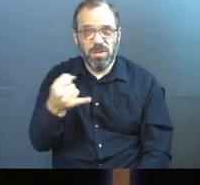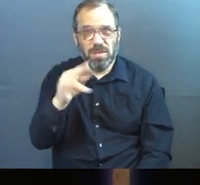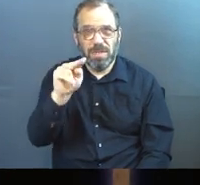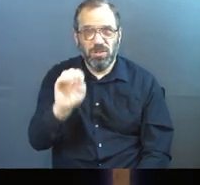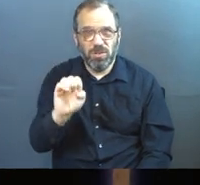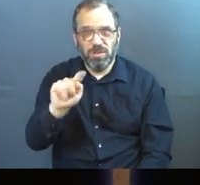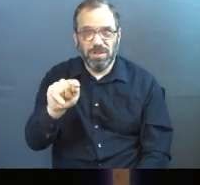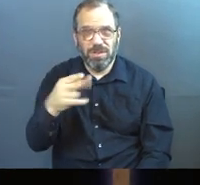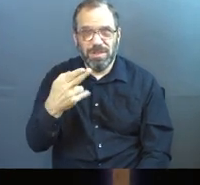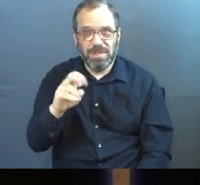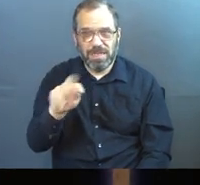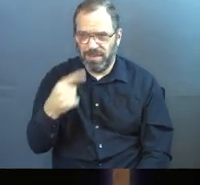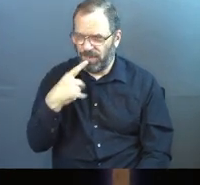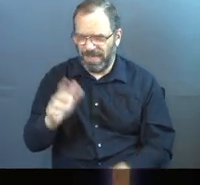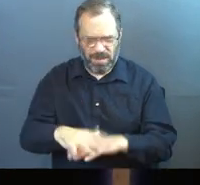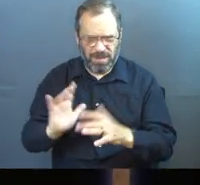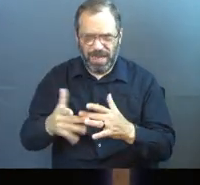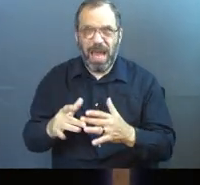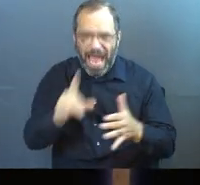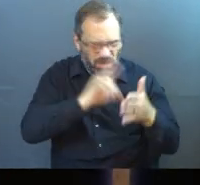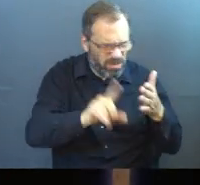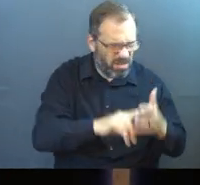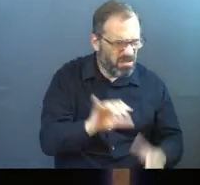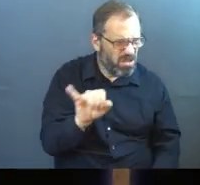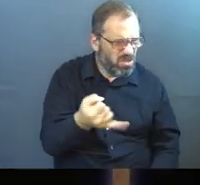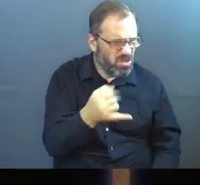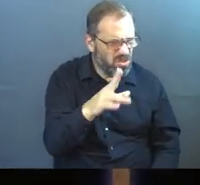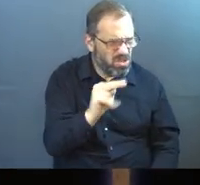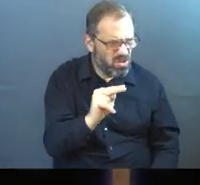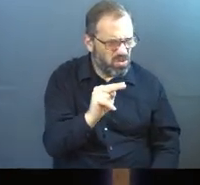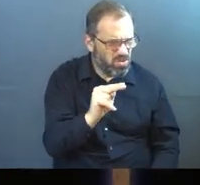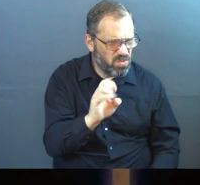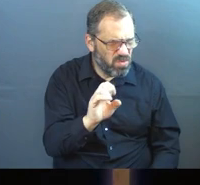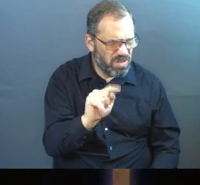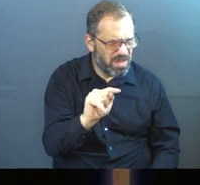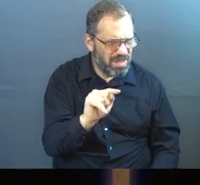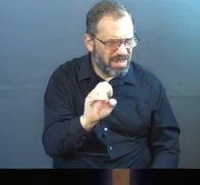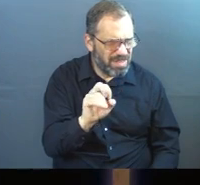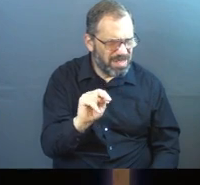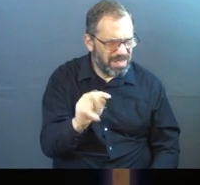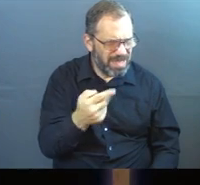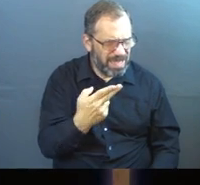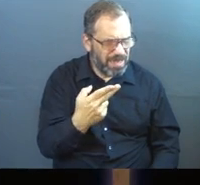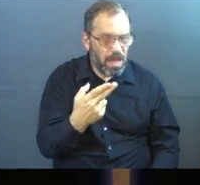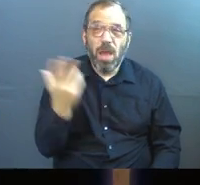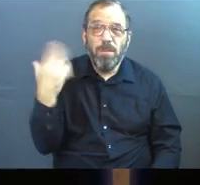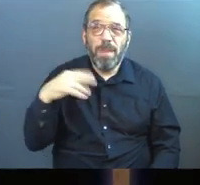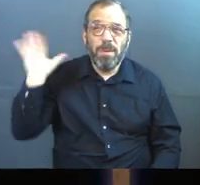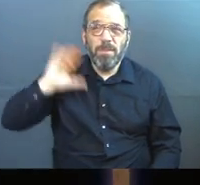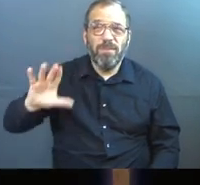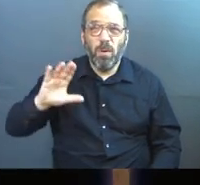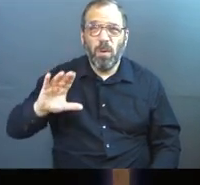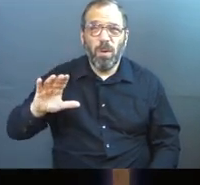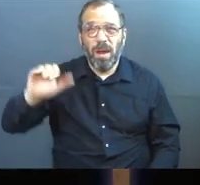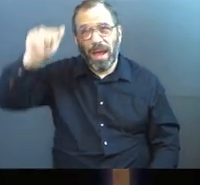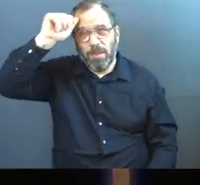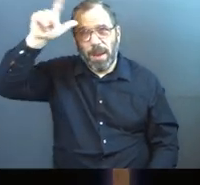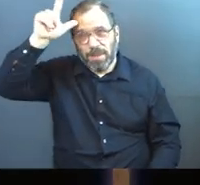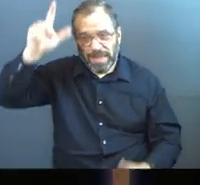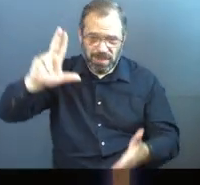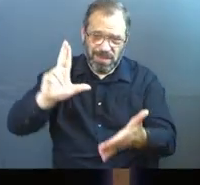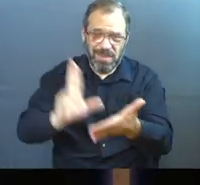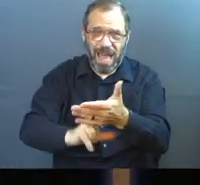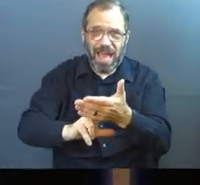Someone said that online. I had to go look it up. But we had the Emancipation Proclamation of slaves in